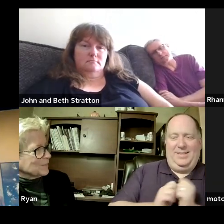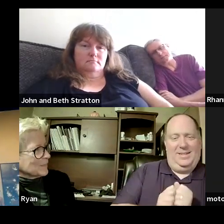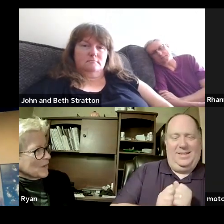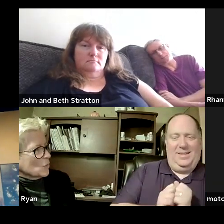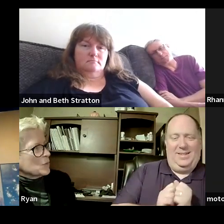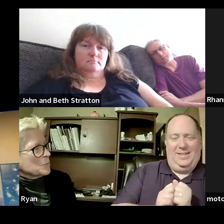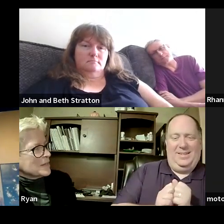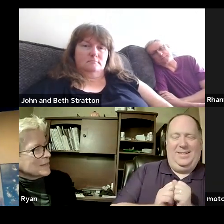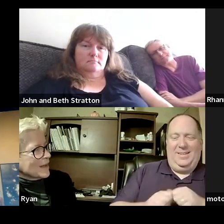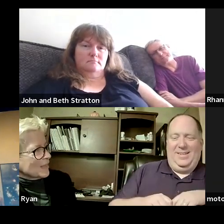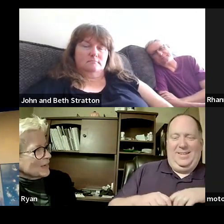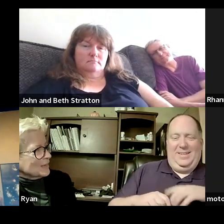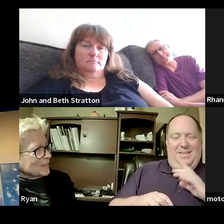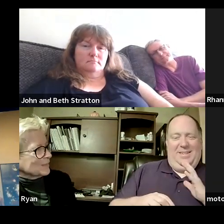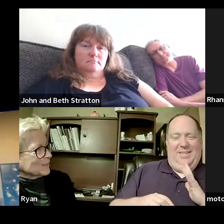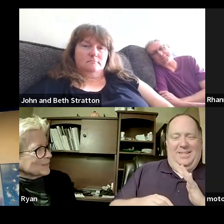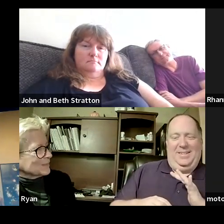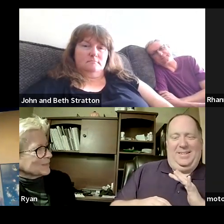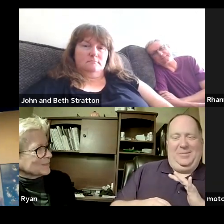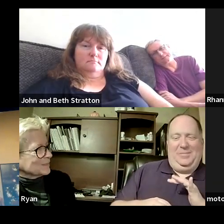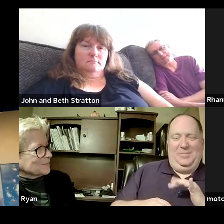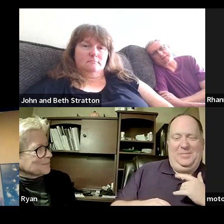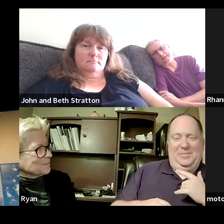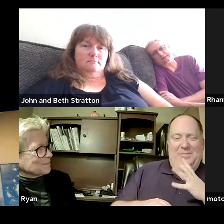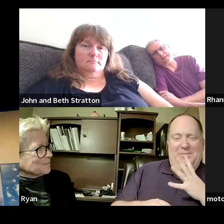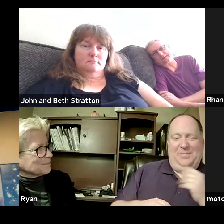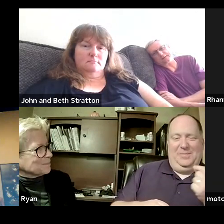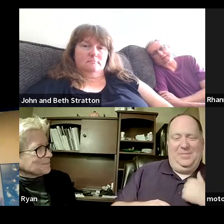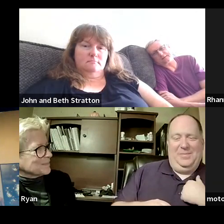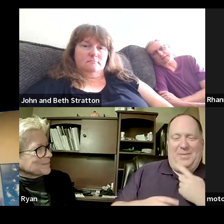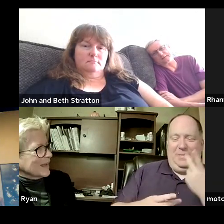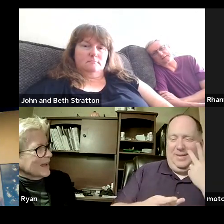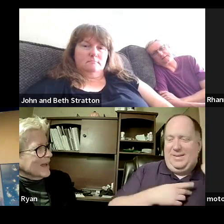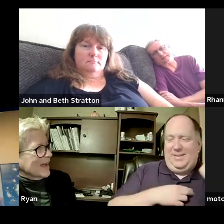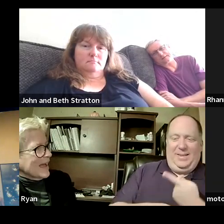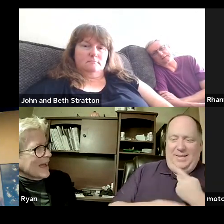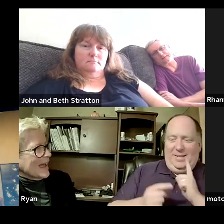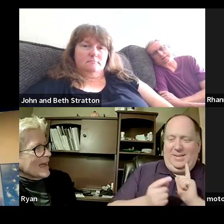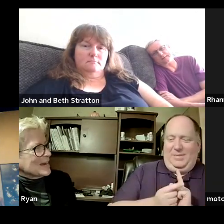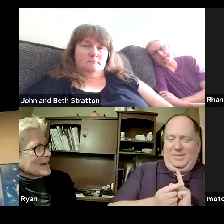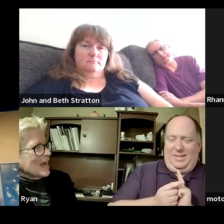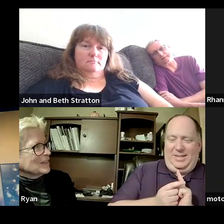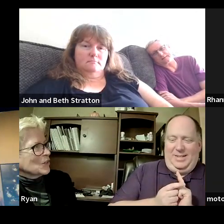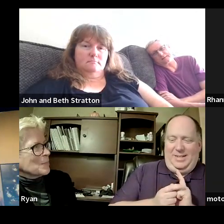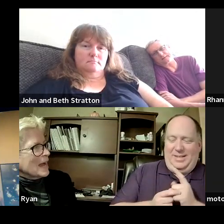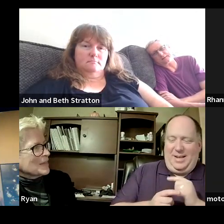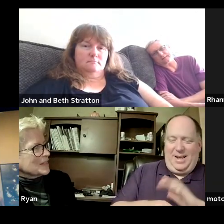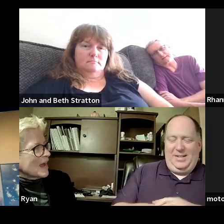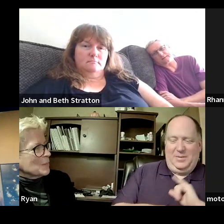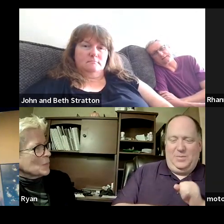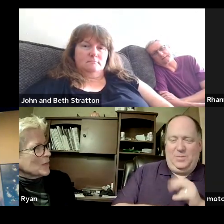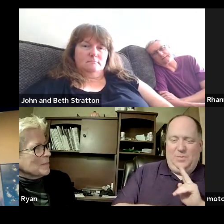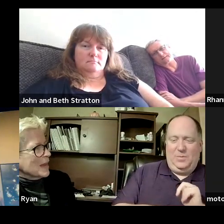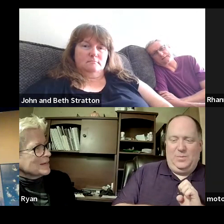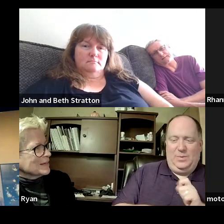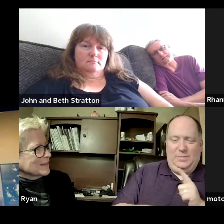look back at the